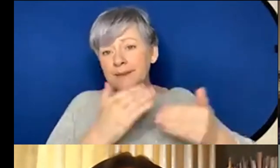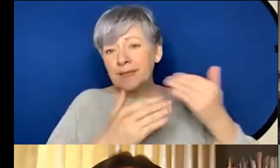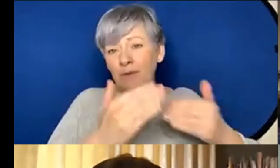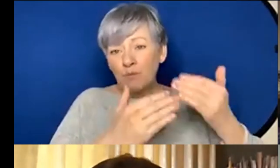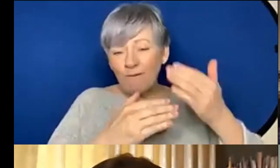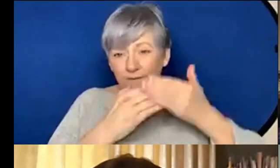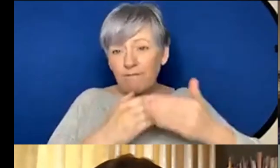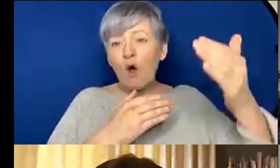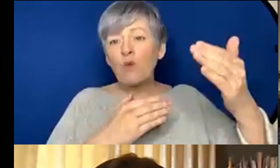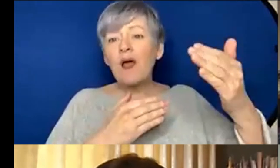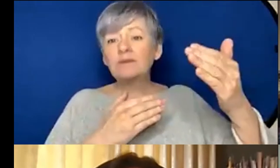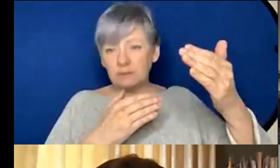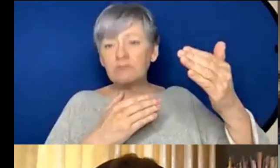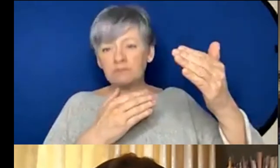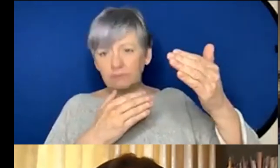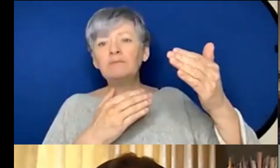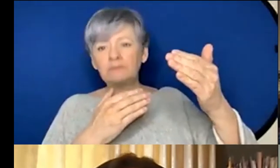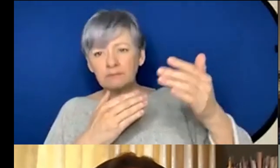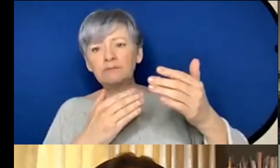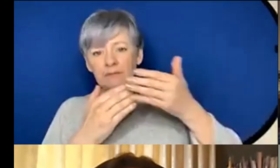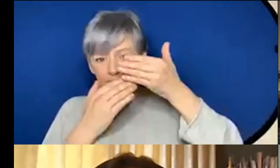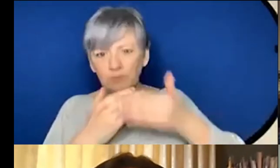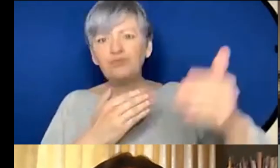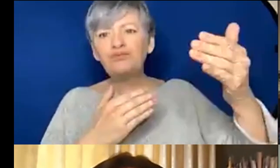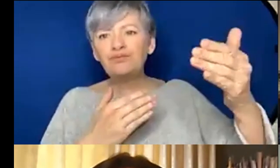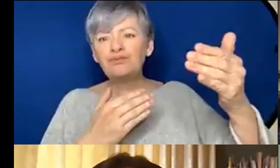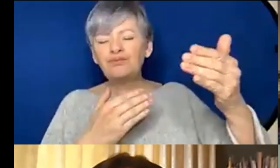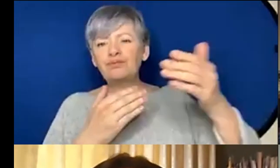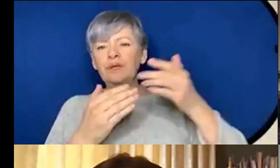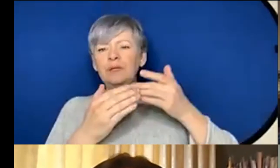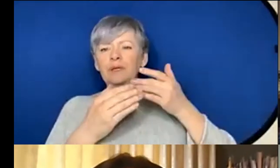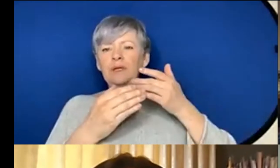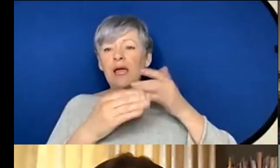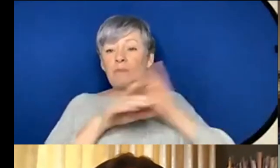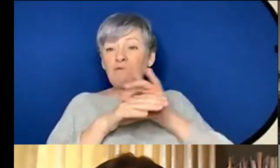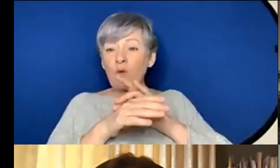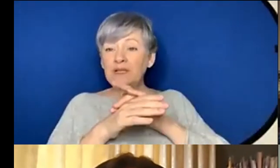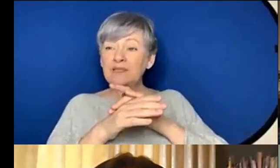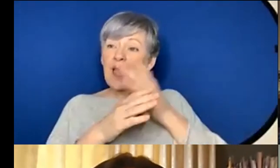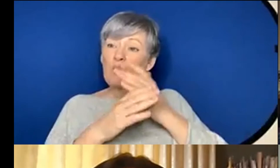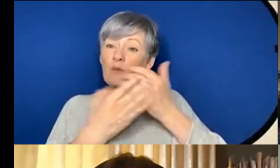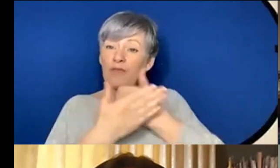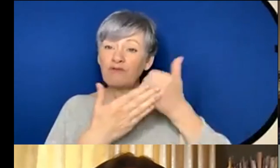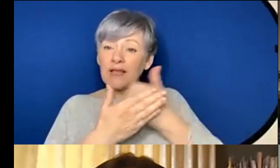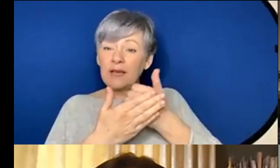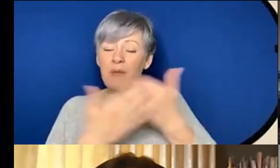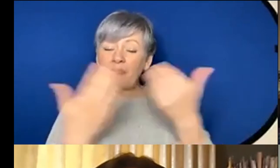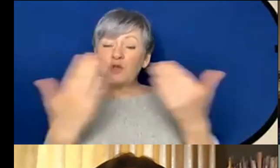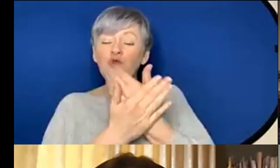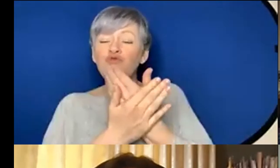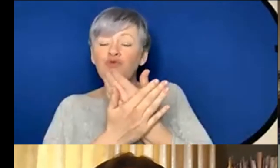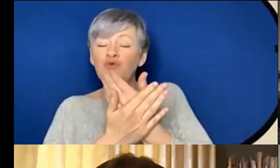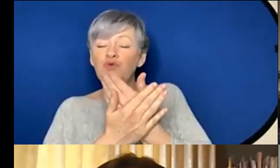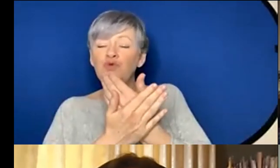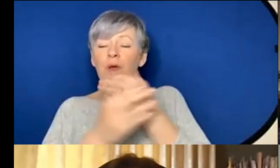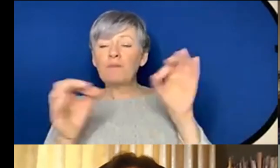there's a lot of movement in Glasgow scene um and performers who I'm fortunate to work with regularly but like the new music scene largely feels